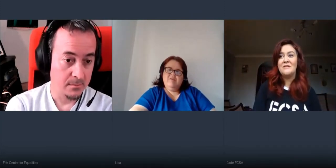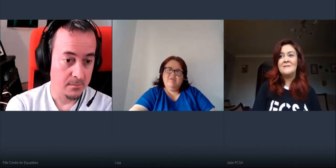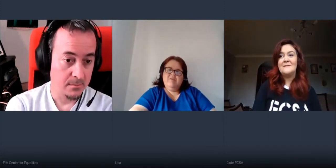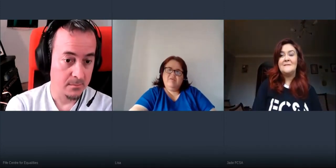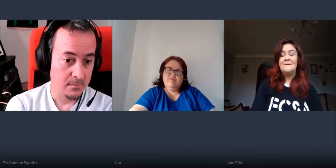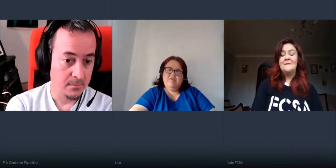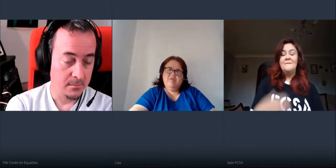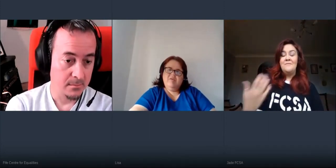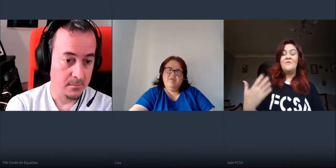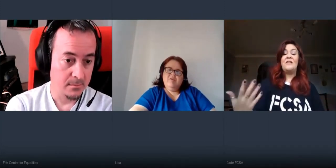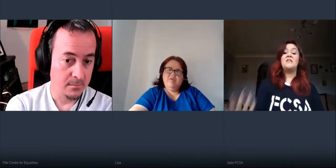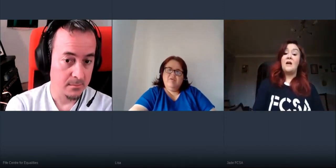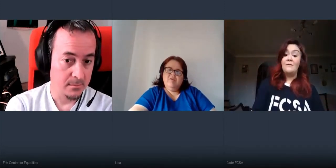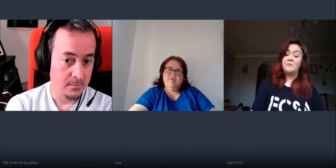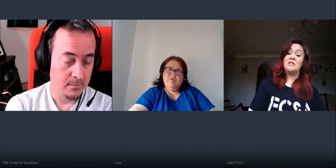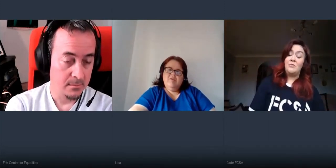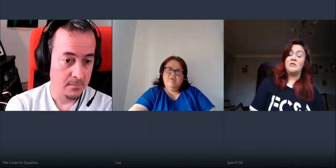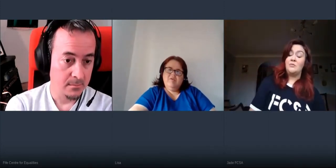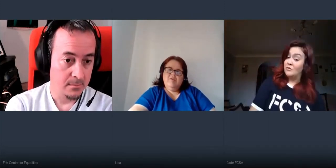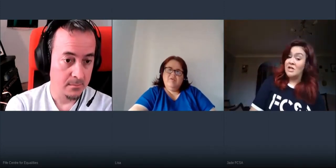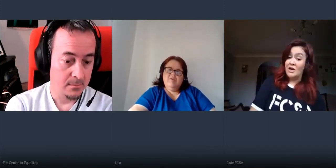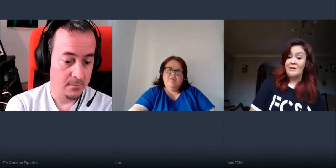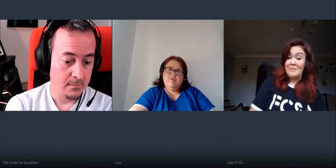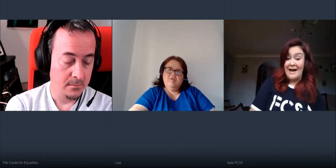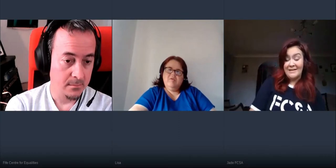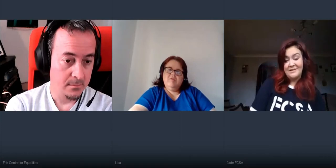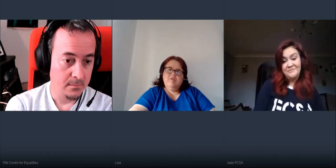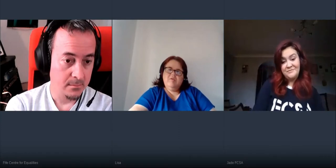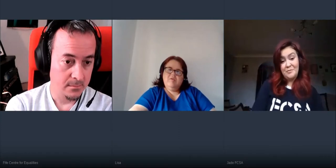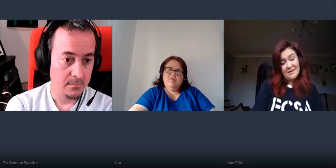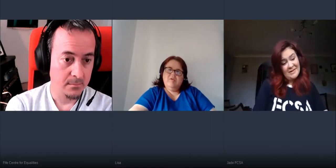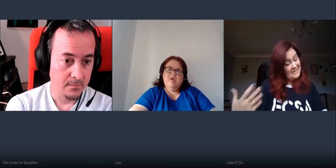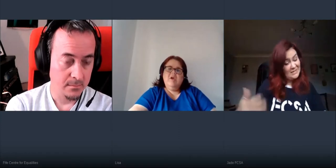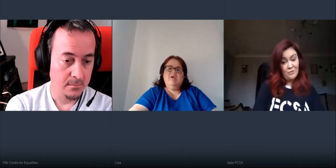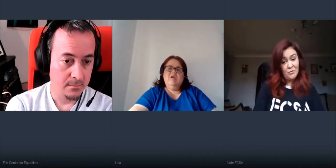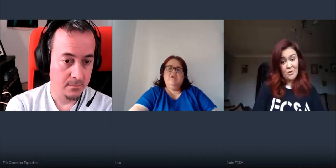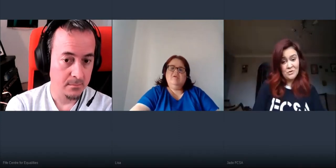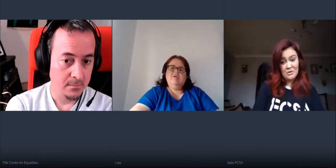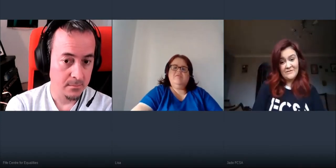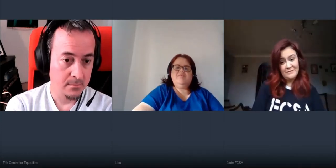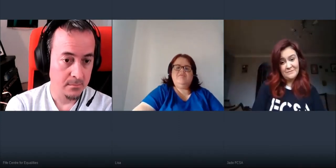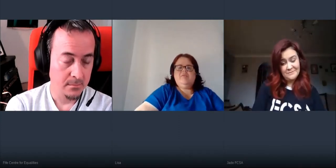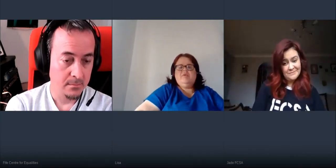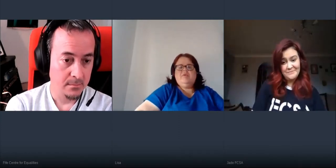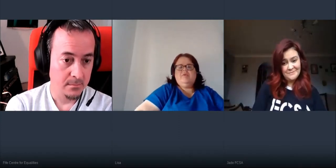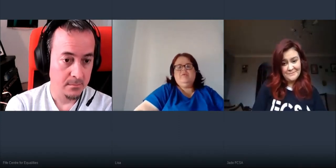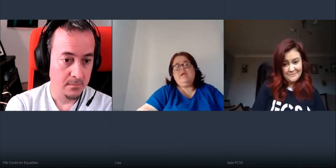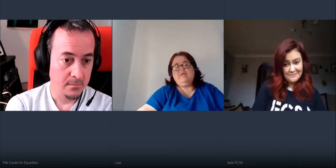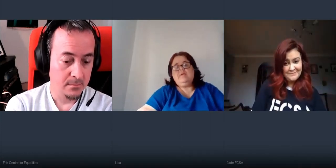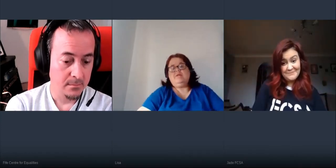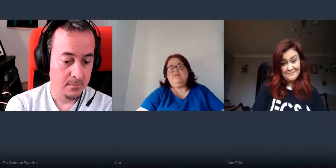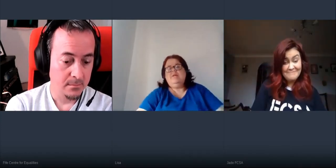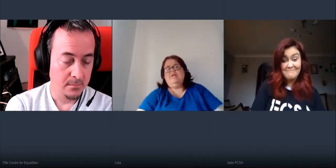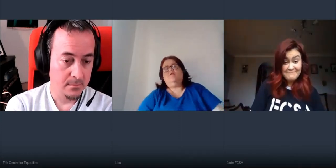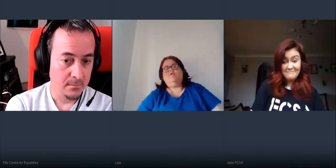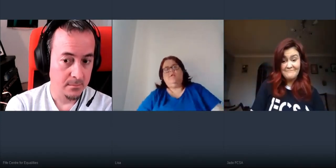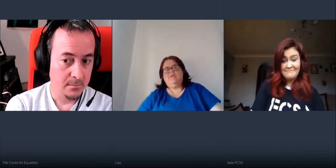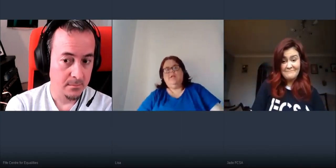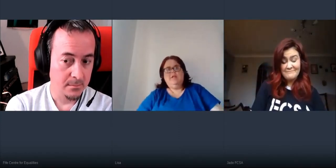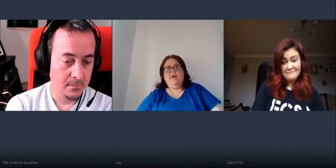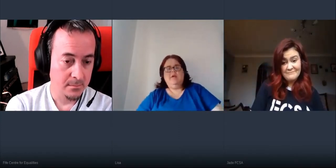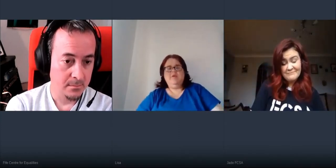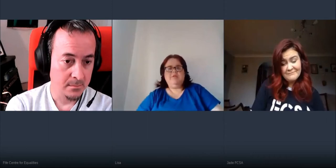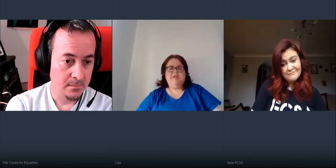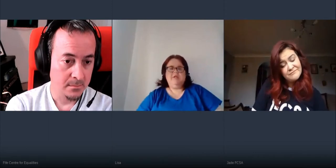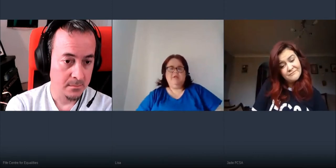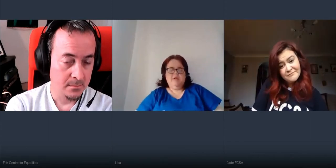feel as comfortable as possible returning back but it's a whole new world we're living in it is so see